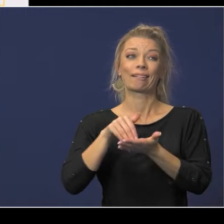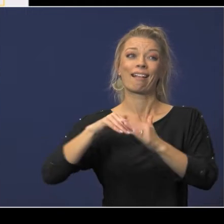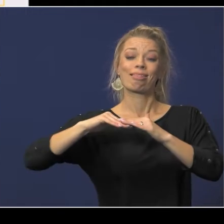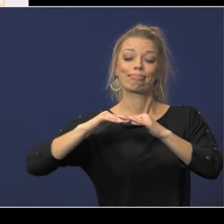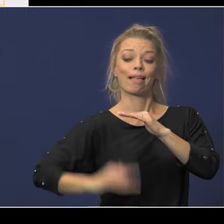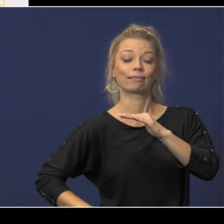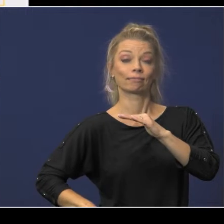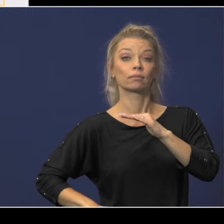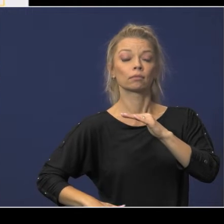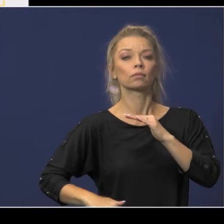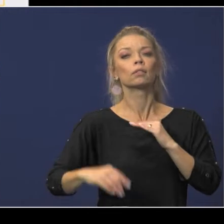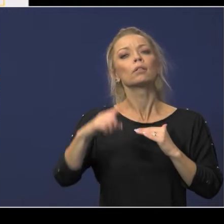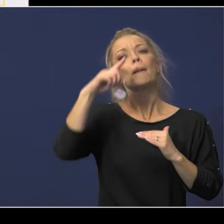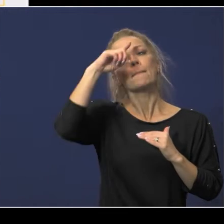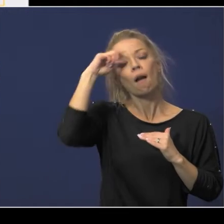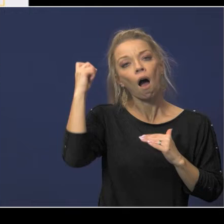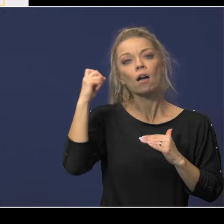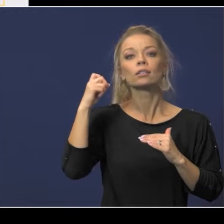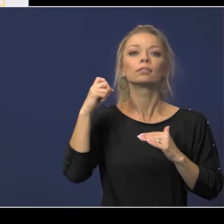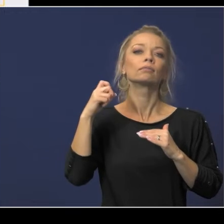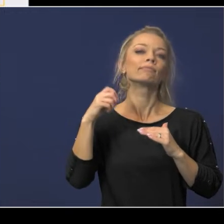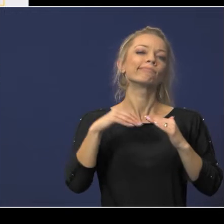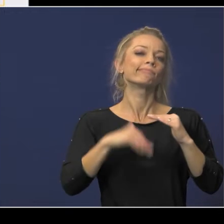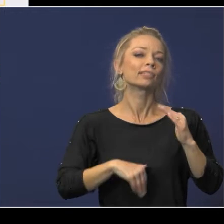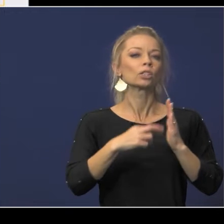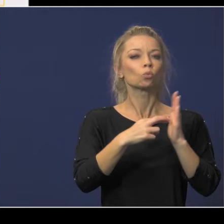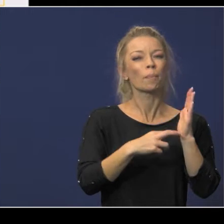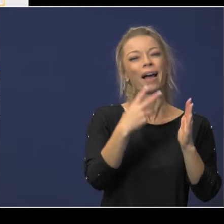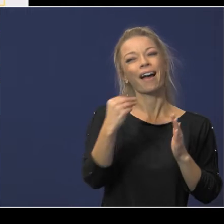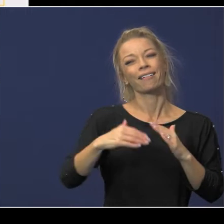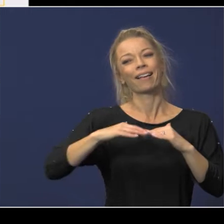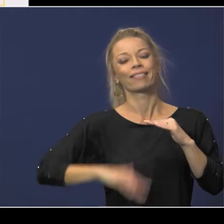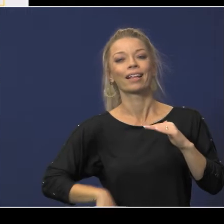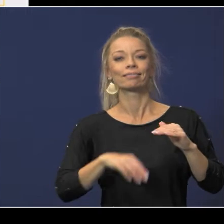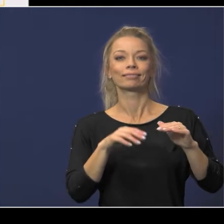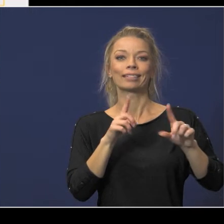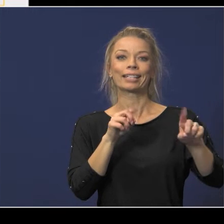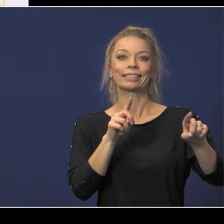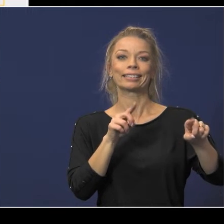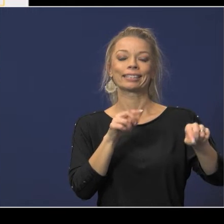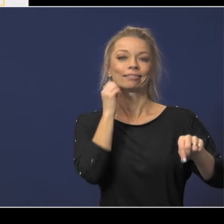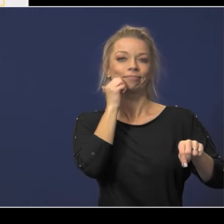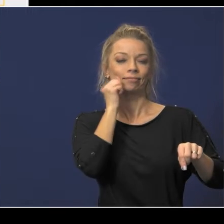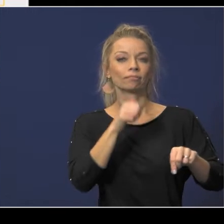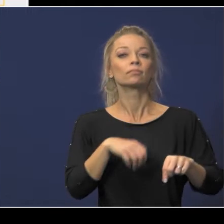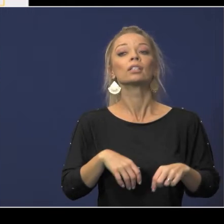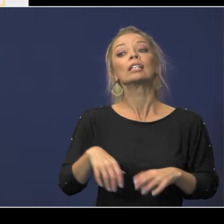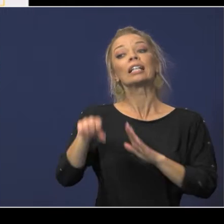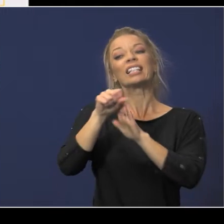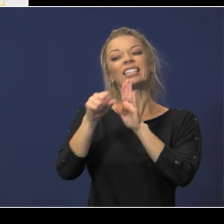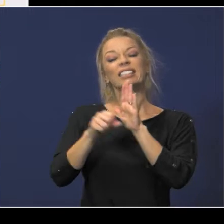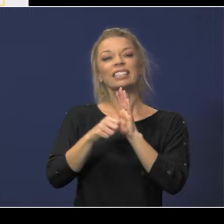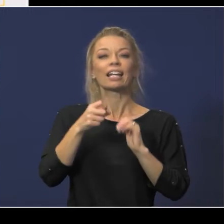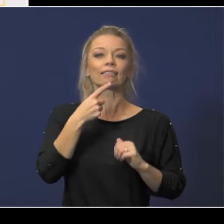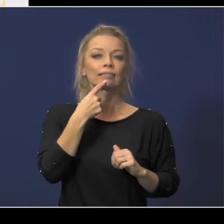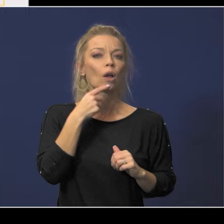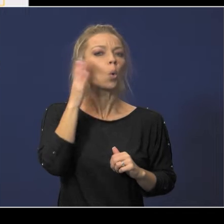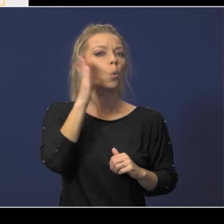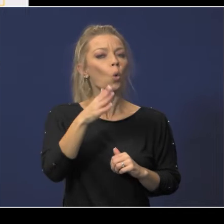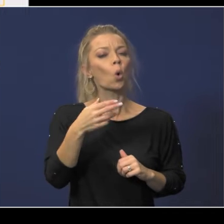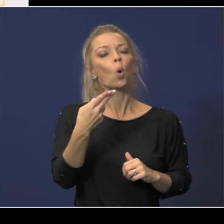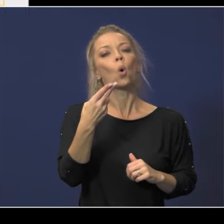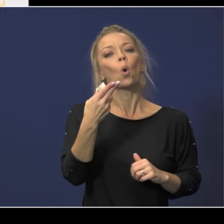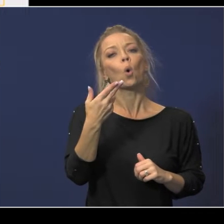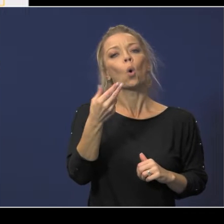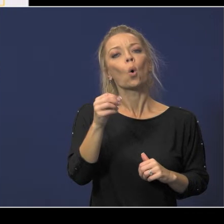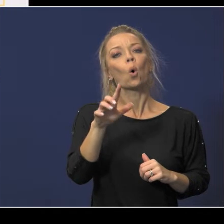and also because of our average daily attendance although the state indicated they were going to hold us harmless from for um